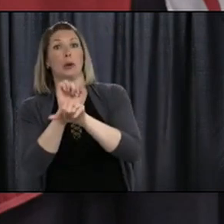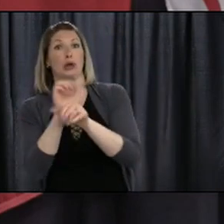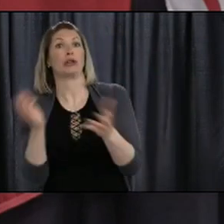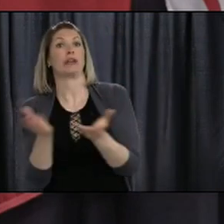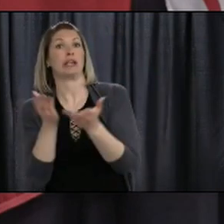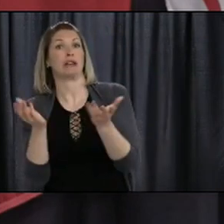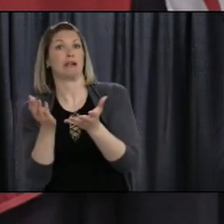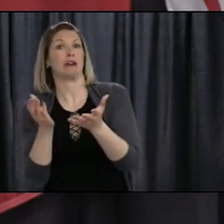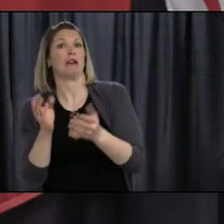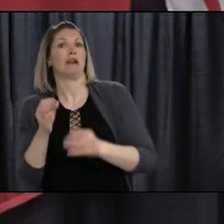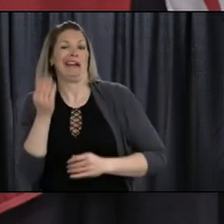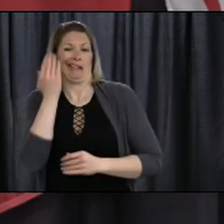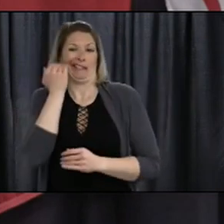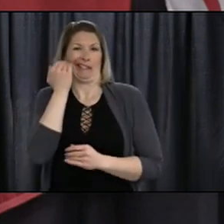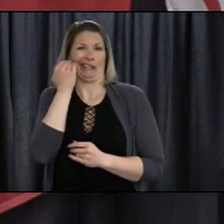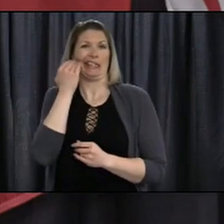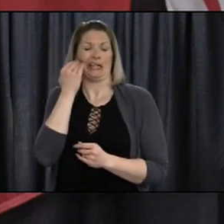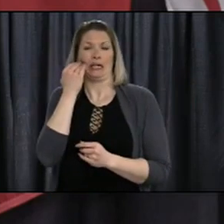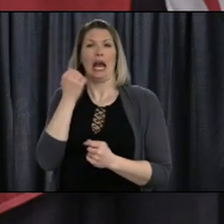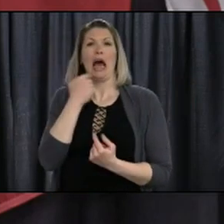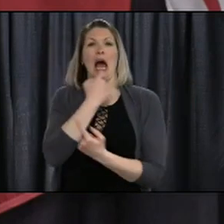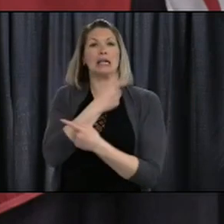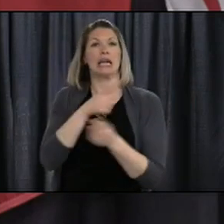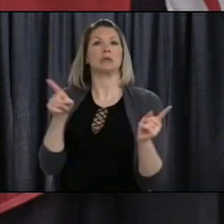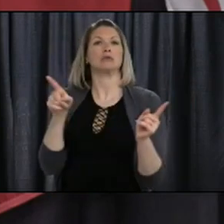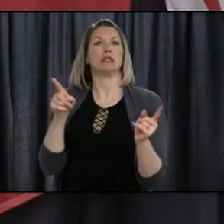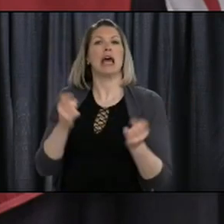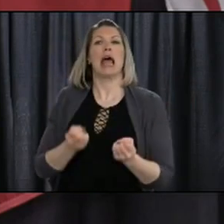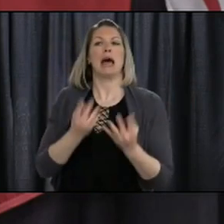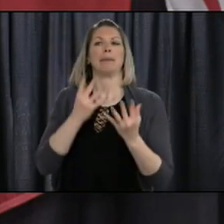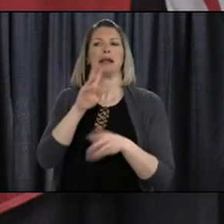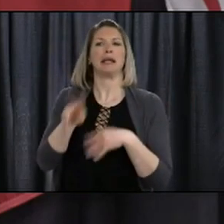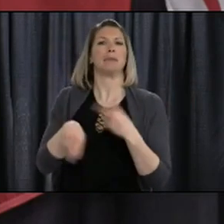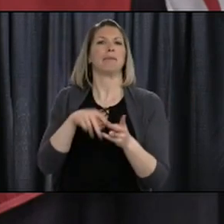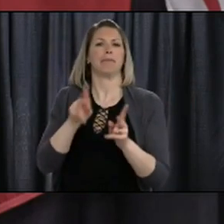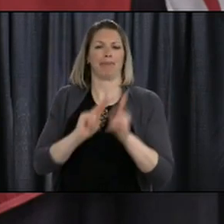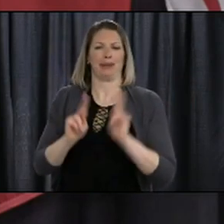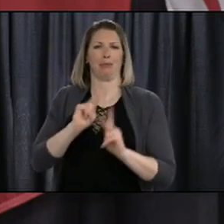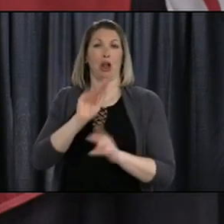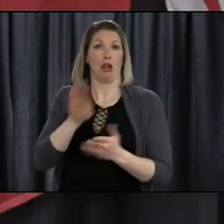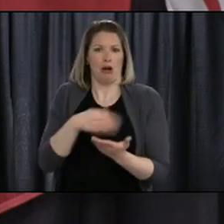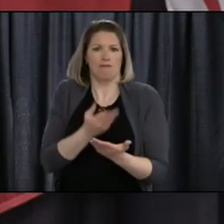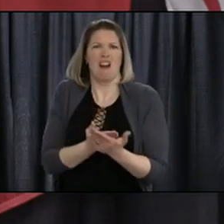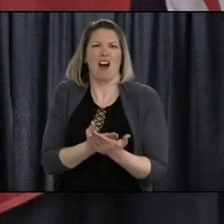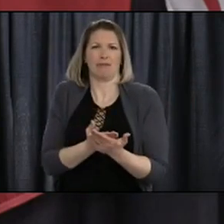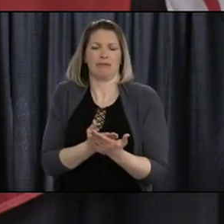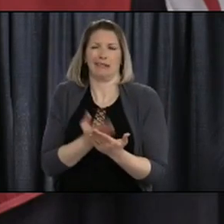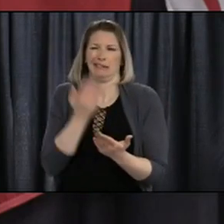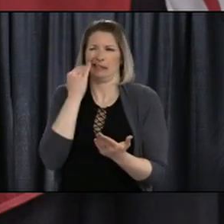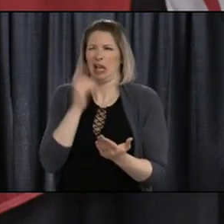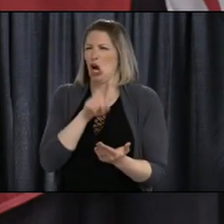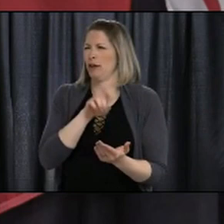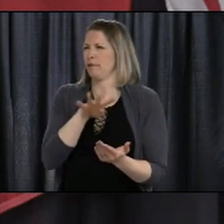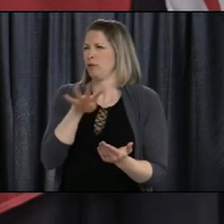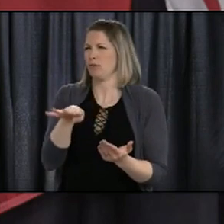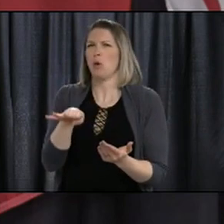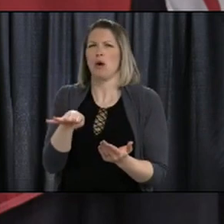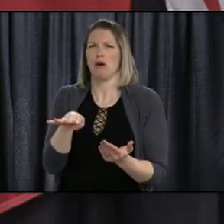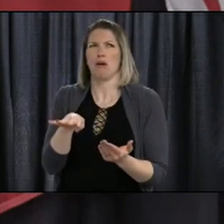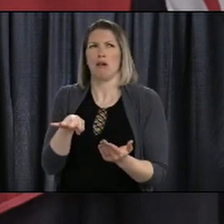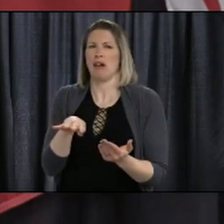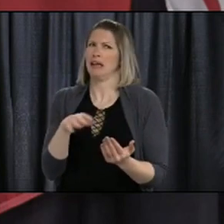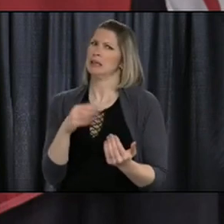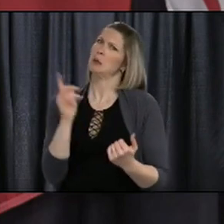numbers that have been coming into our province in a general way, both essential and otherwise, and there's a limited number of people. think the day before